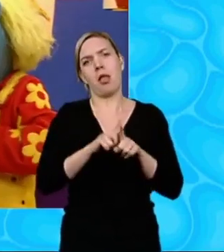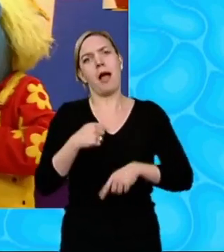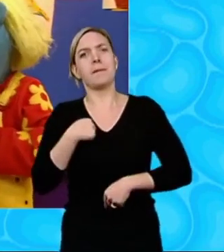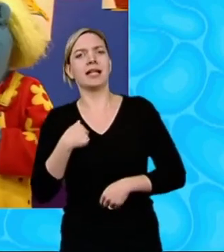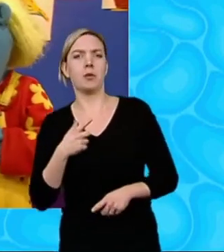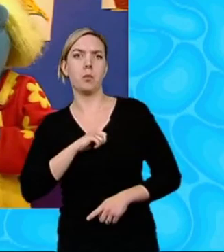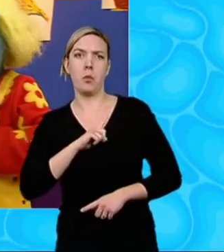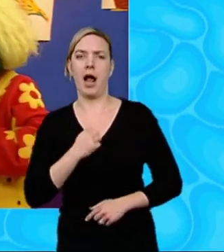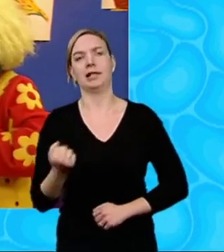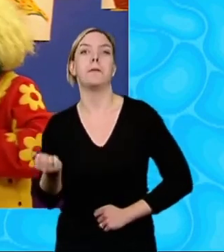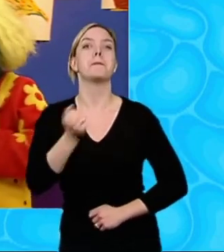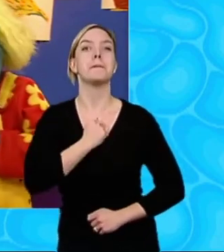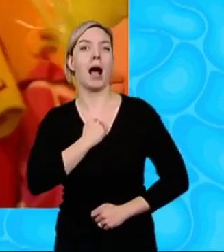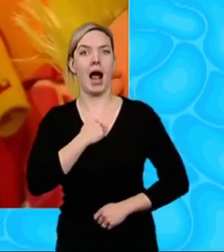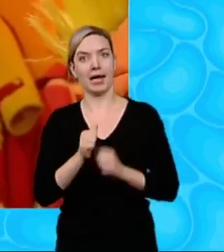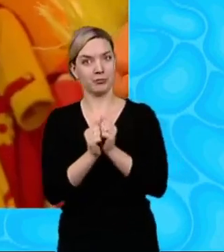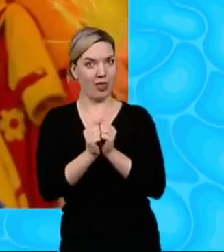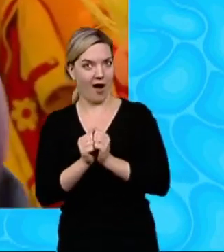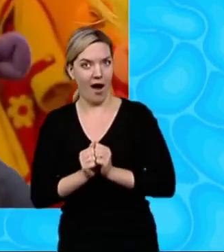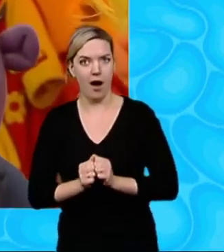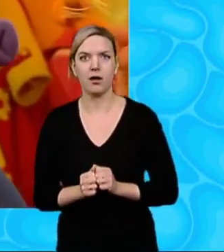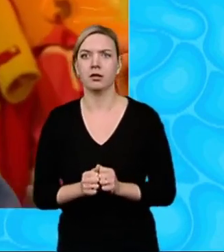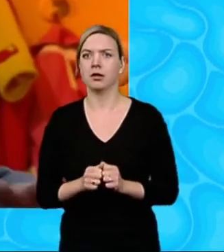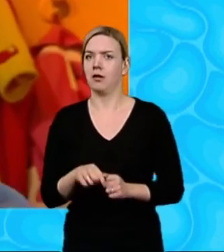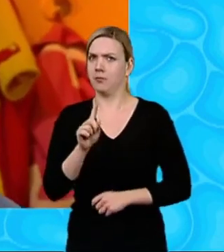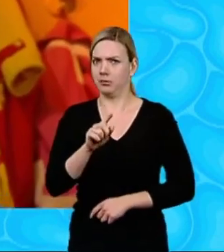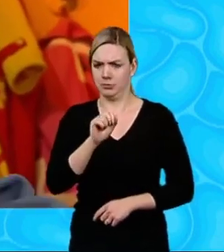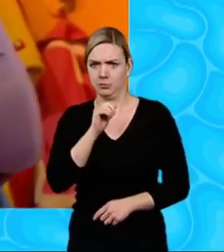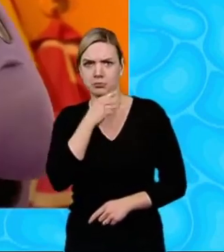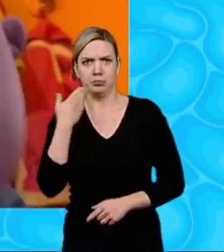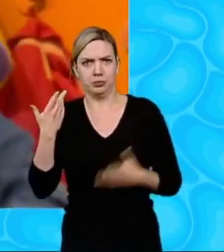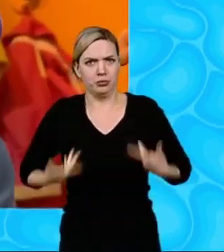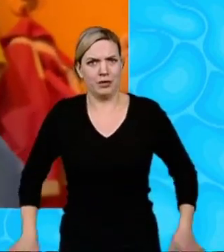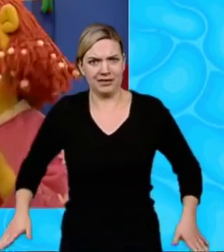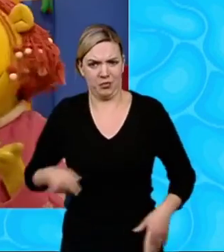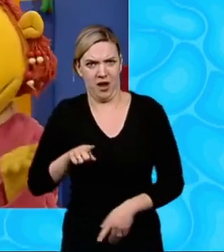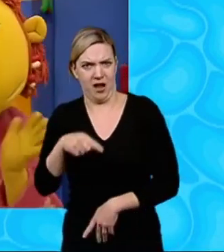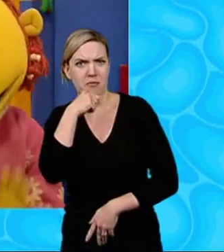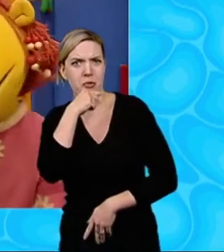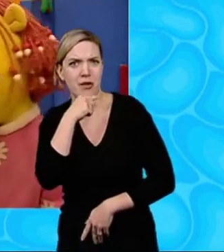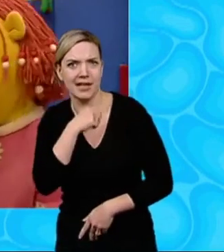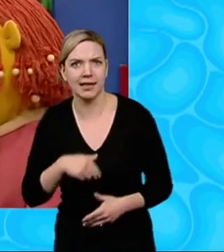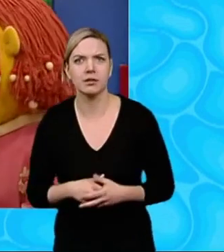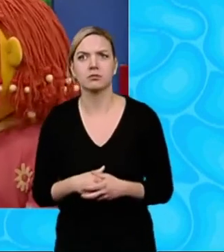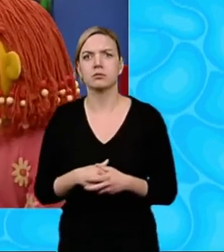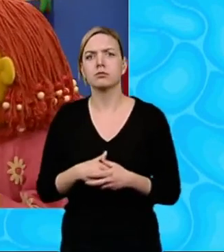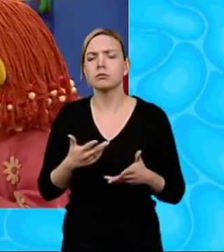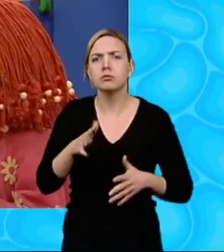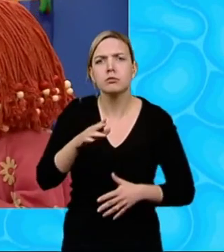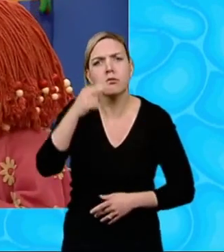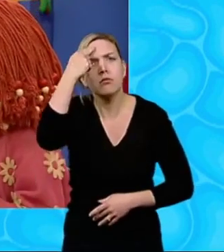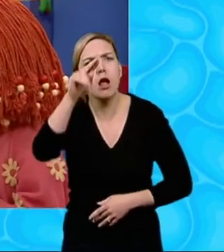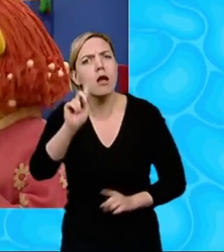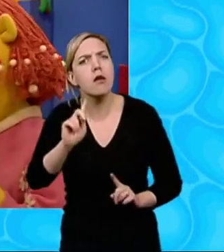Because he's my little brother Oh, except he won't be wearing a dress Because he's a boy! So, what's his